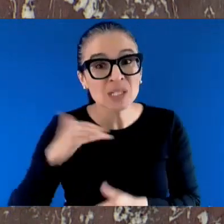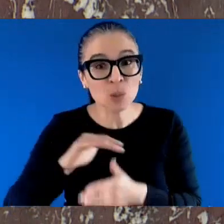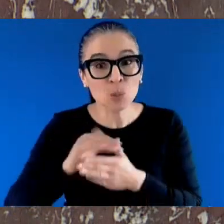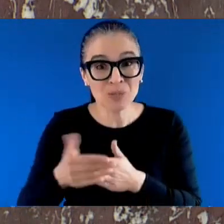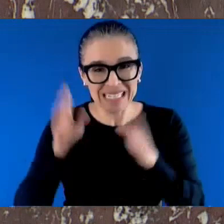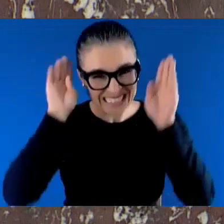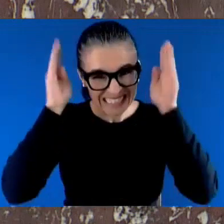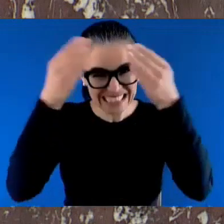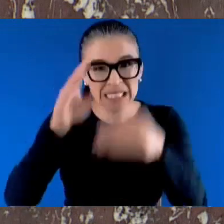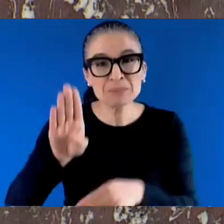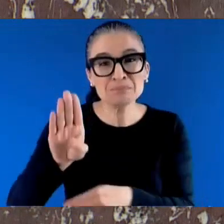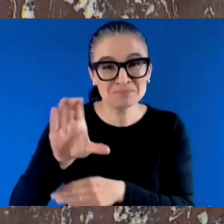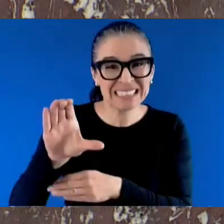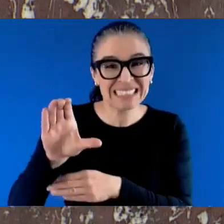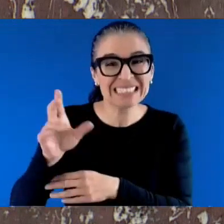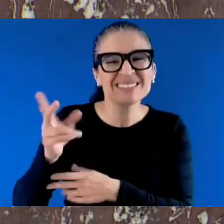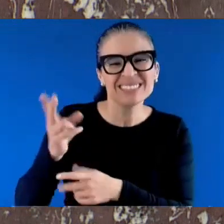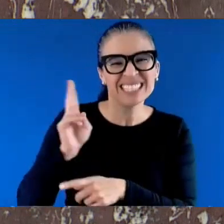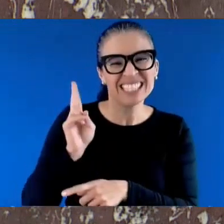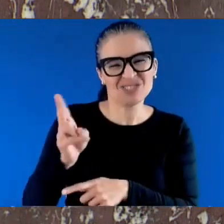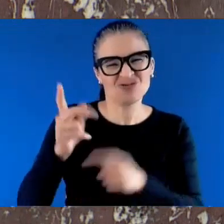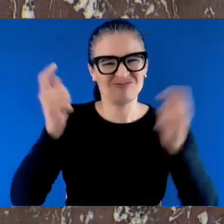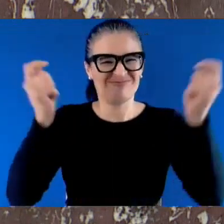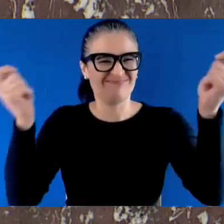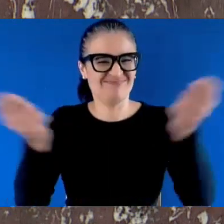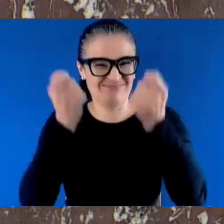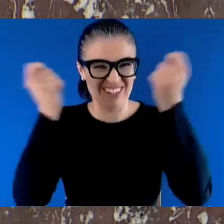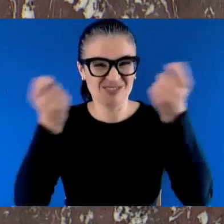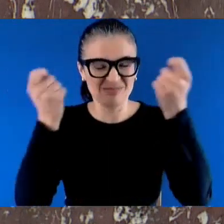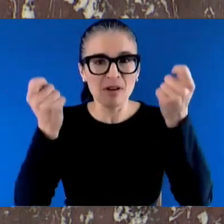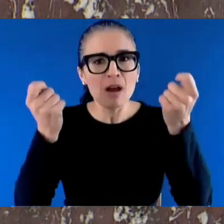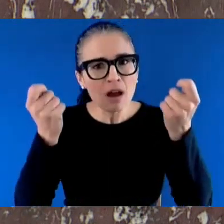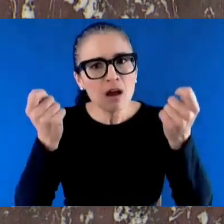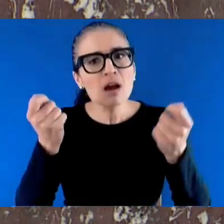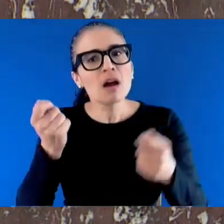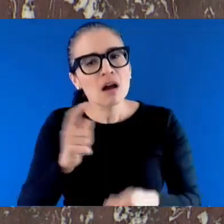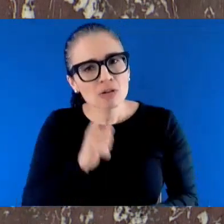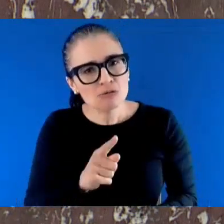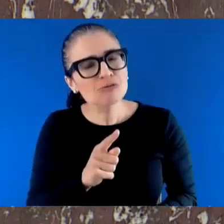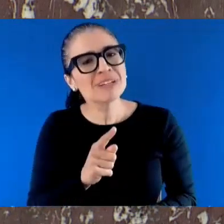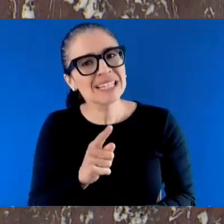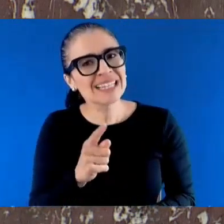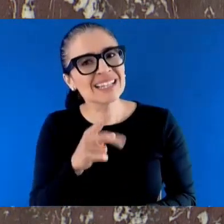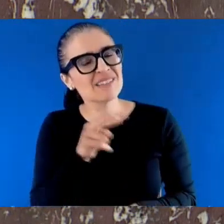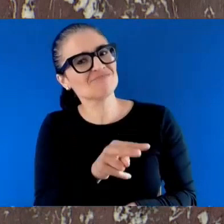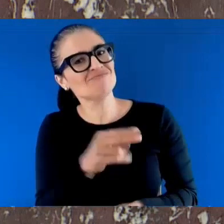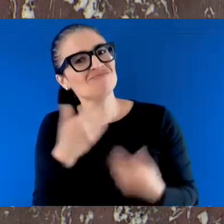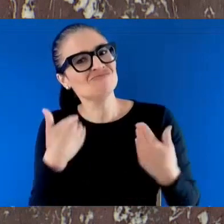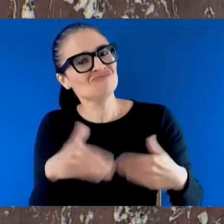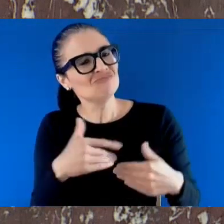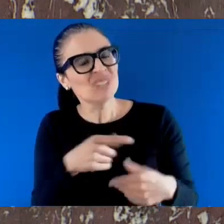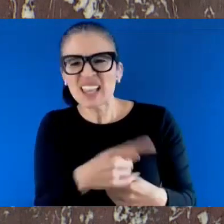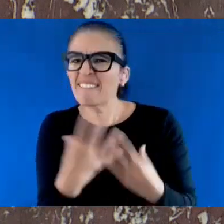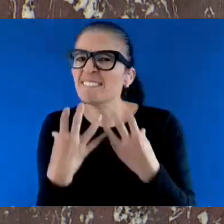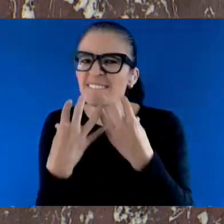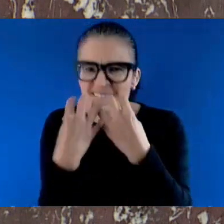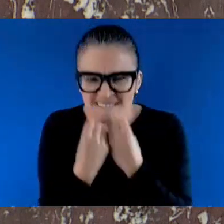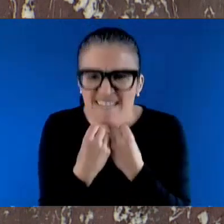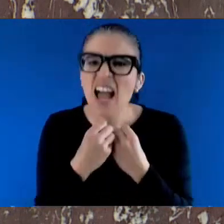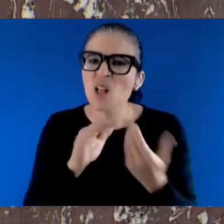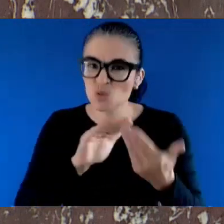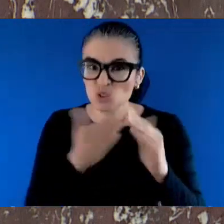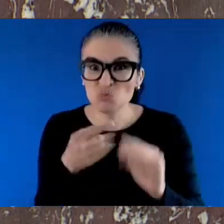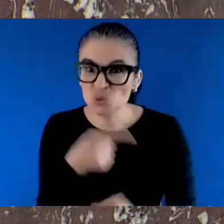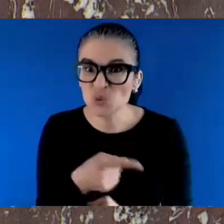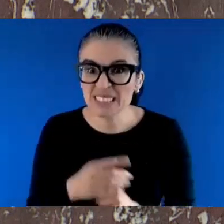resilience, perseverance, and a deep commitment to community values. For well over a century, Sikhs have enriched